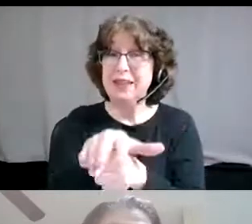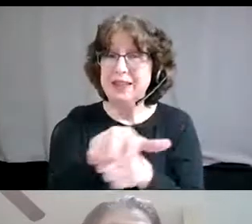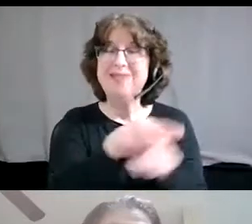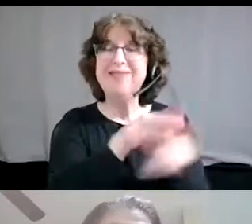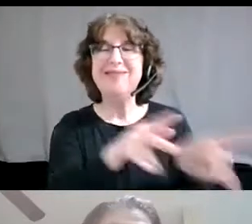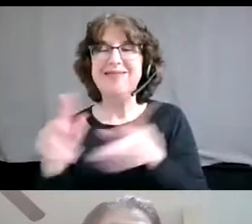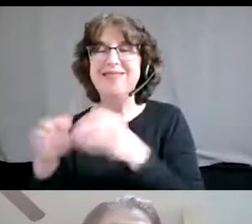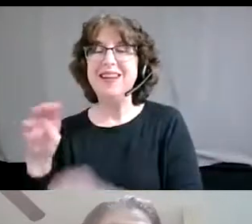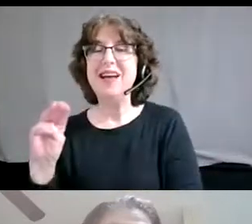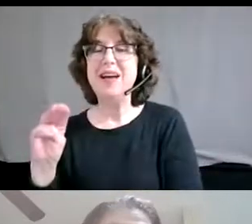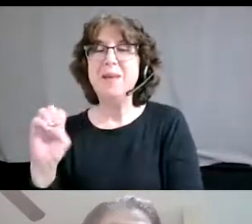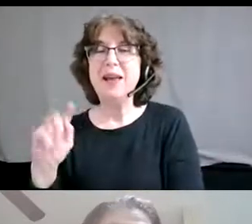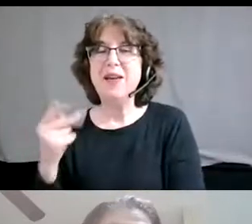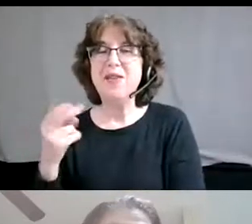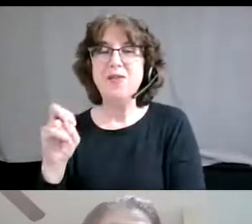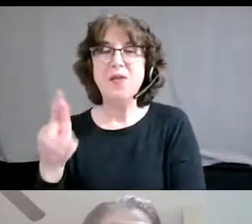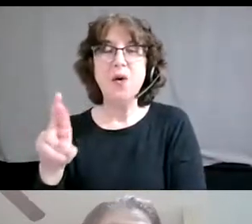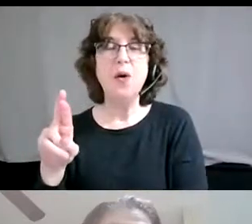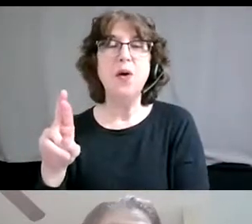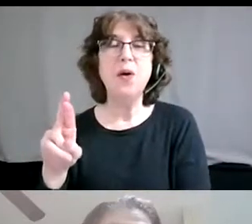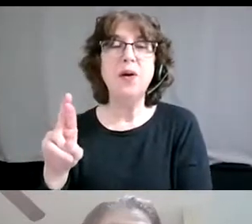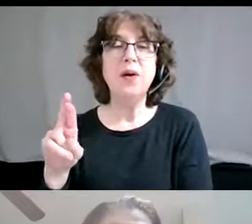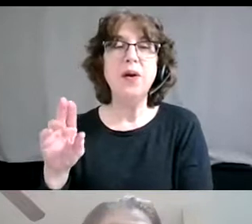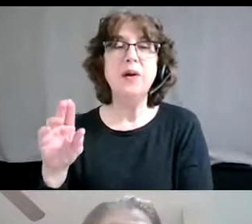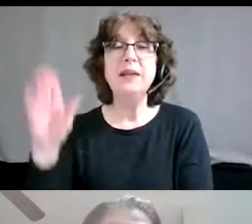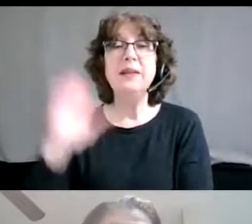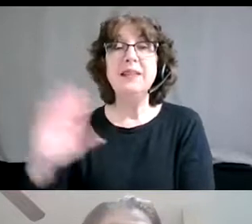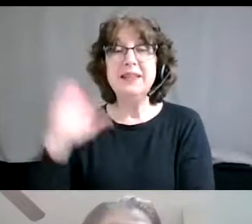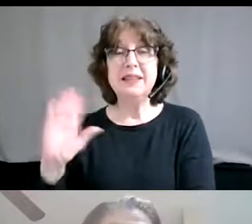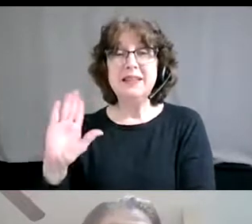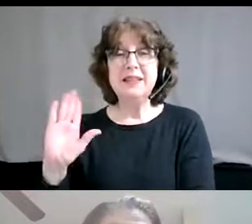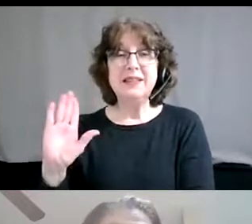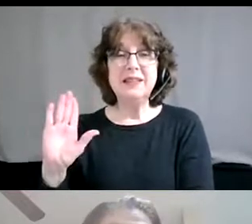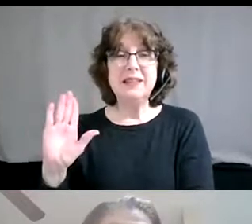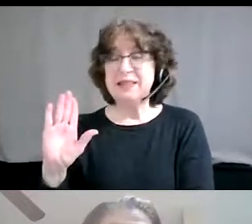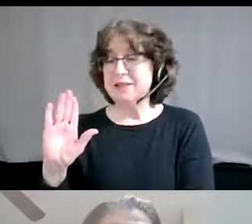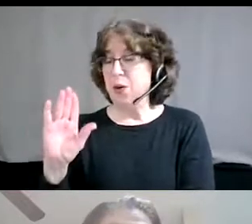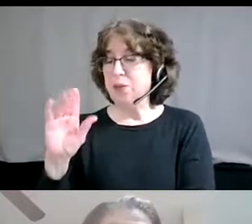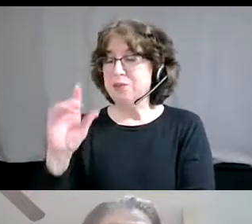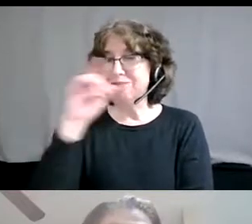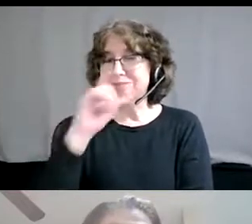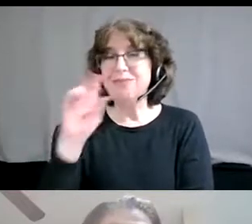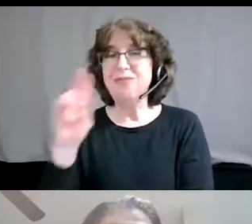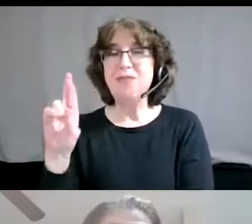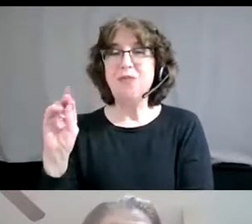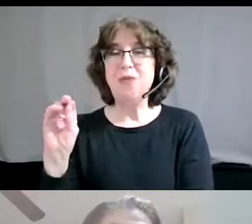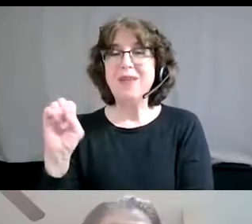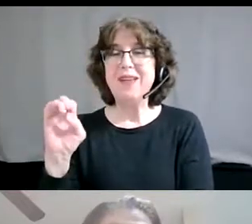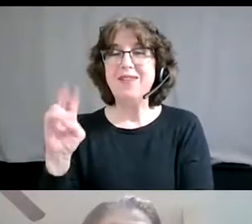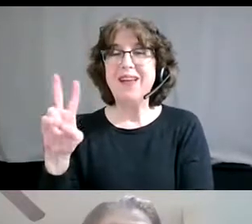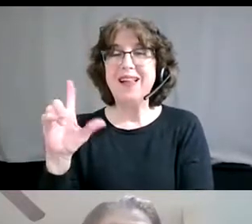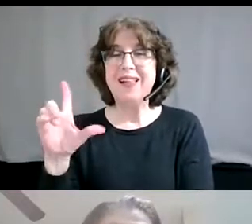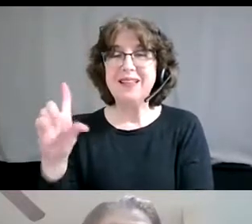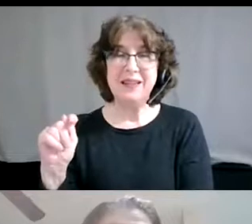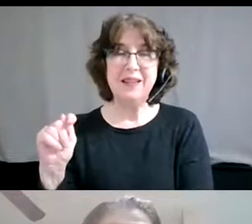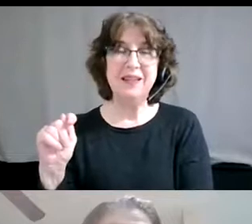R Thomas Roosevelt, um, was sort of considered one of the four thinkers around sort